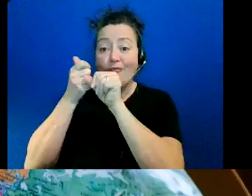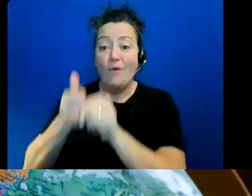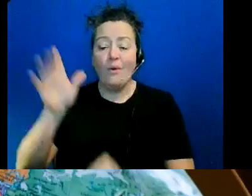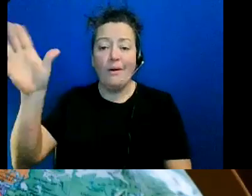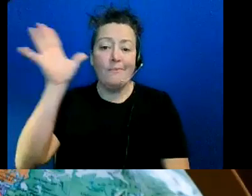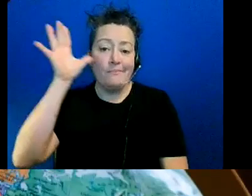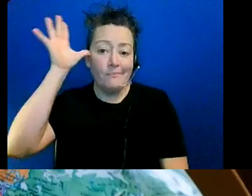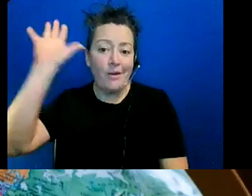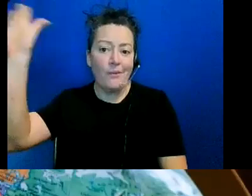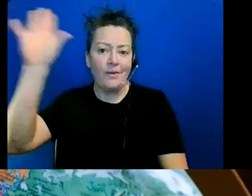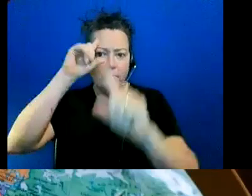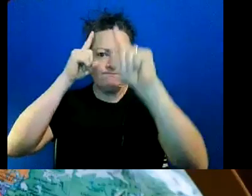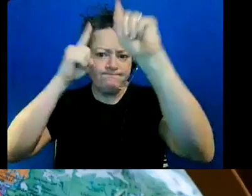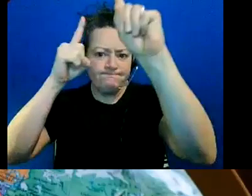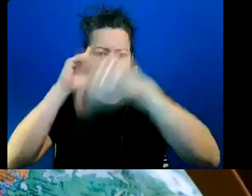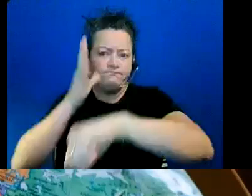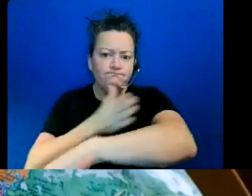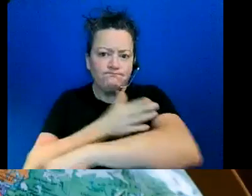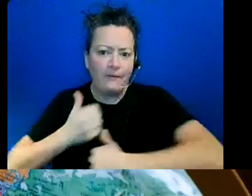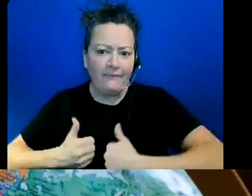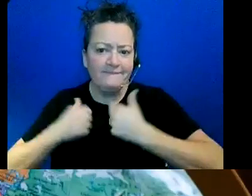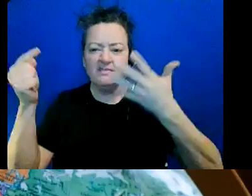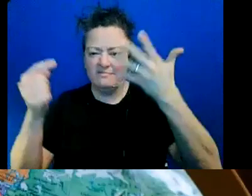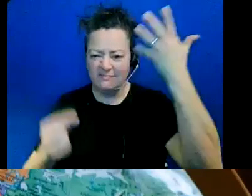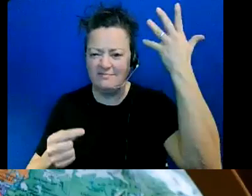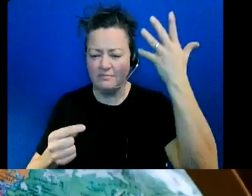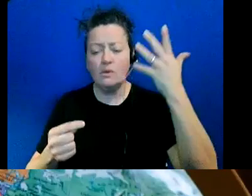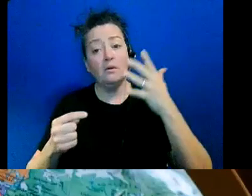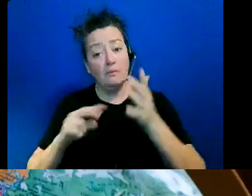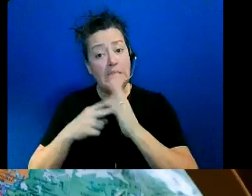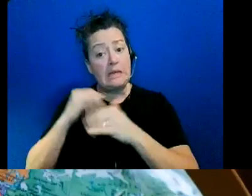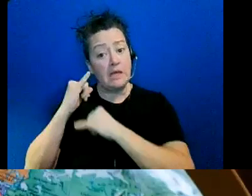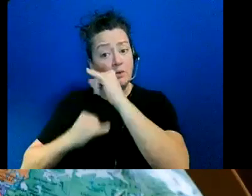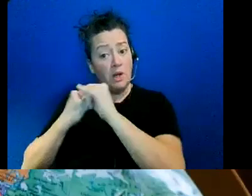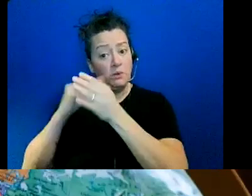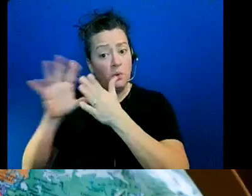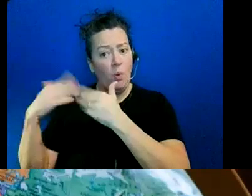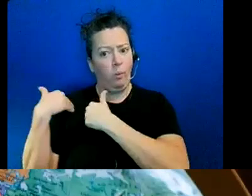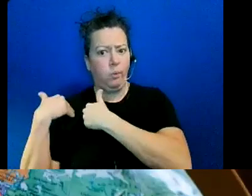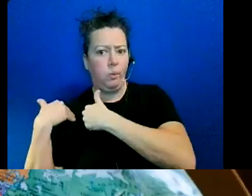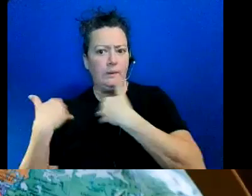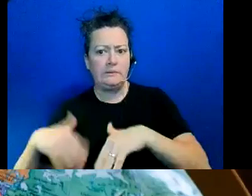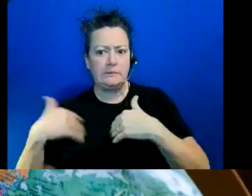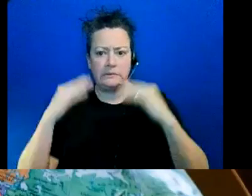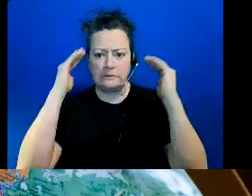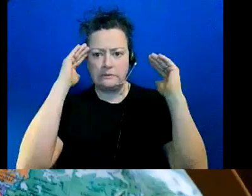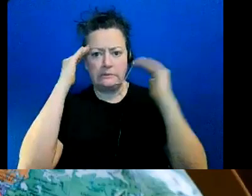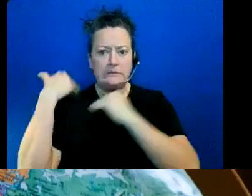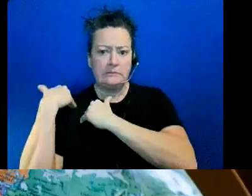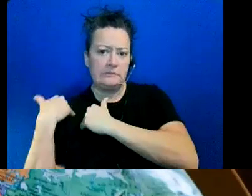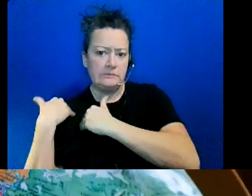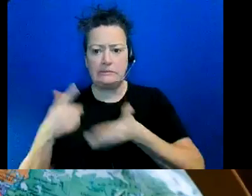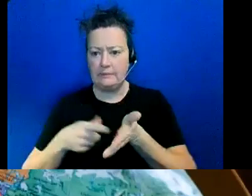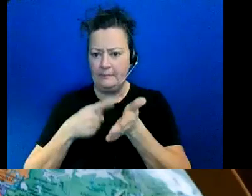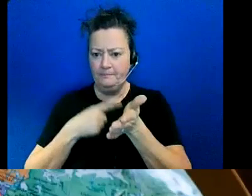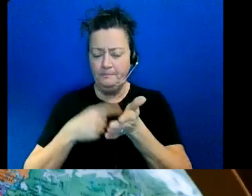so there's a lot of pressure that is put into into them and they're often in a tight